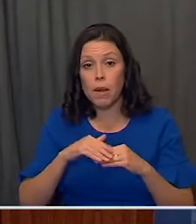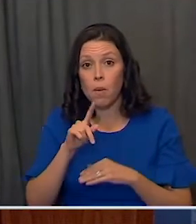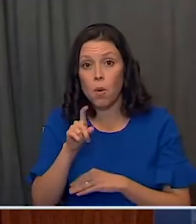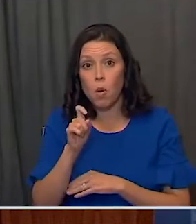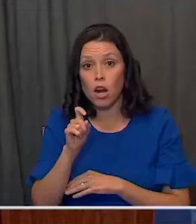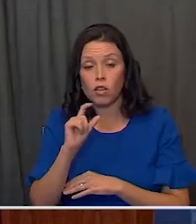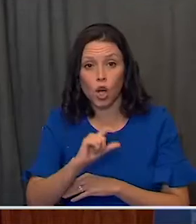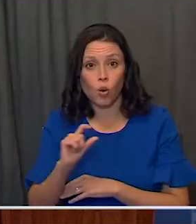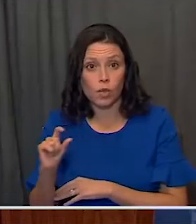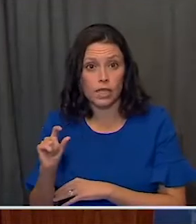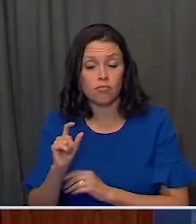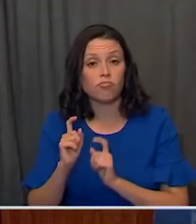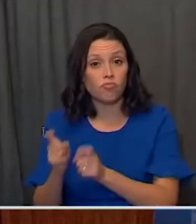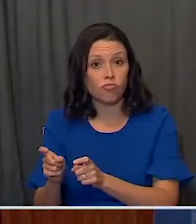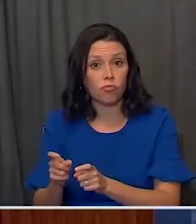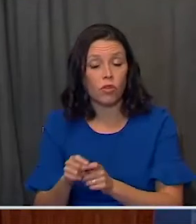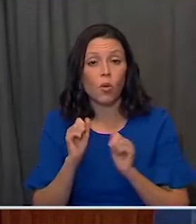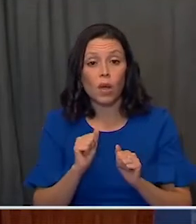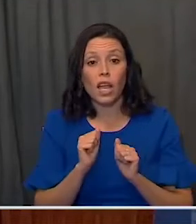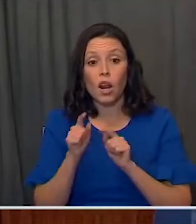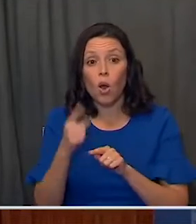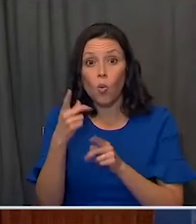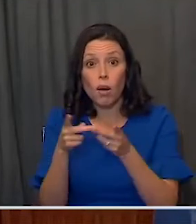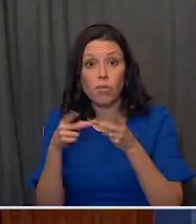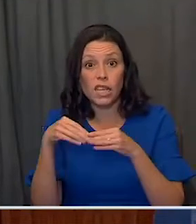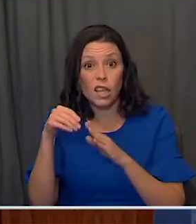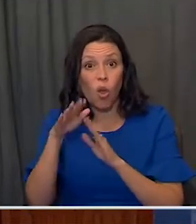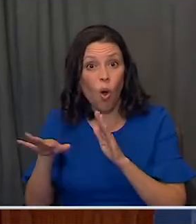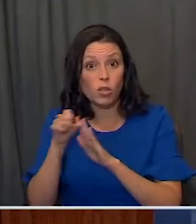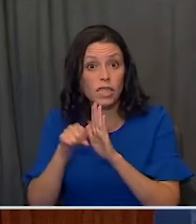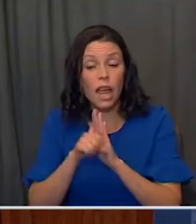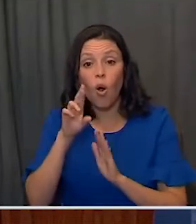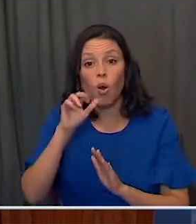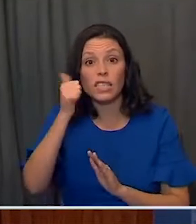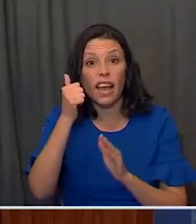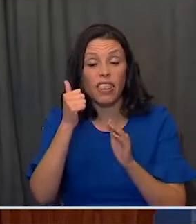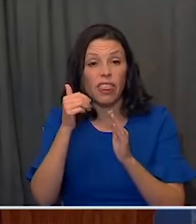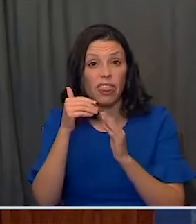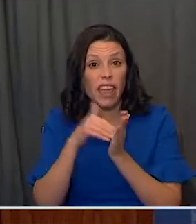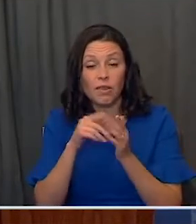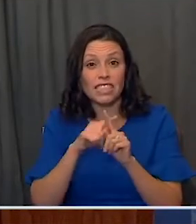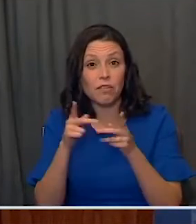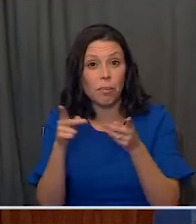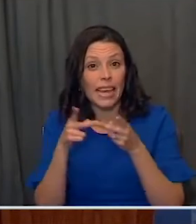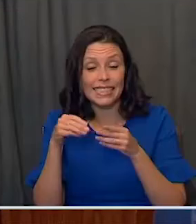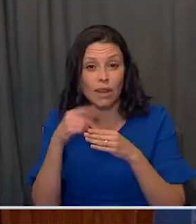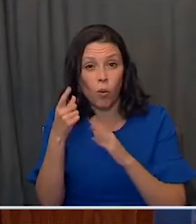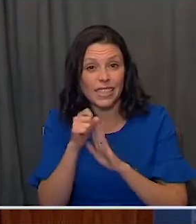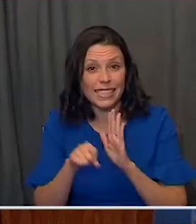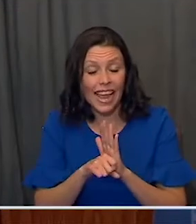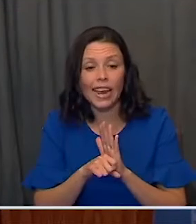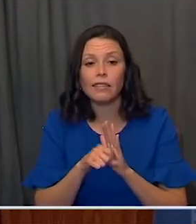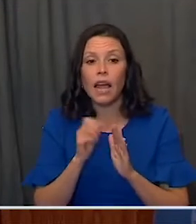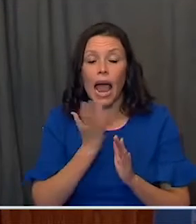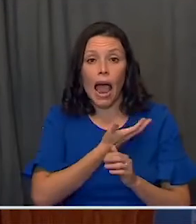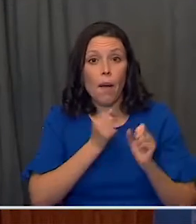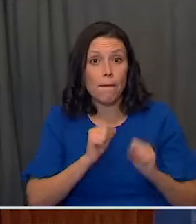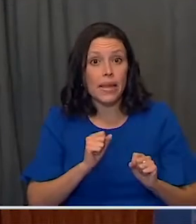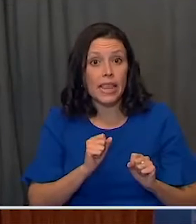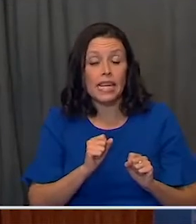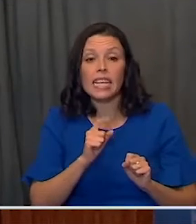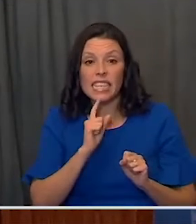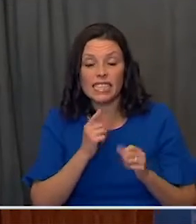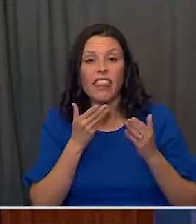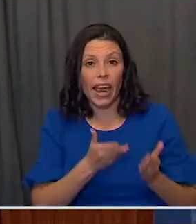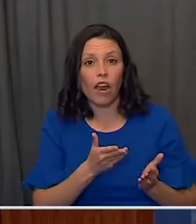of 100 doses. We can go to one place in the state, or we can go to 10,000 places in the state. The capability and the capacity